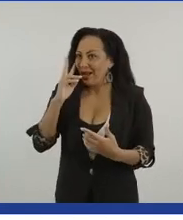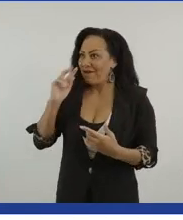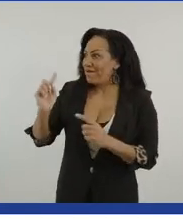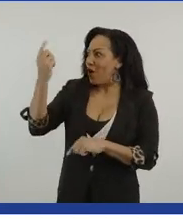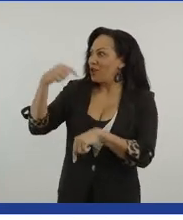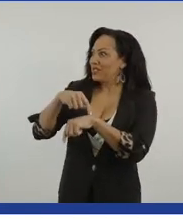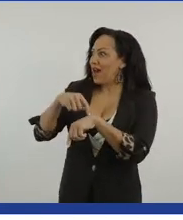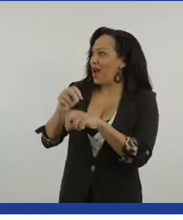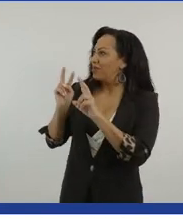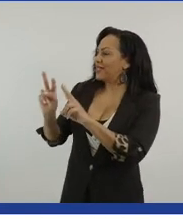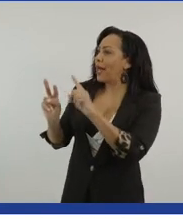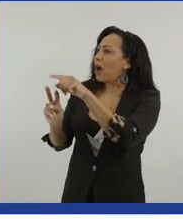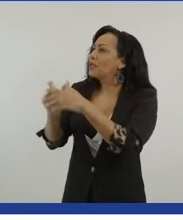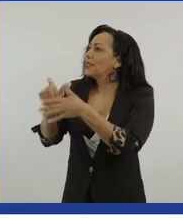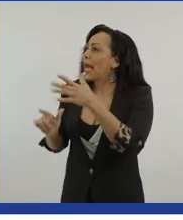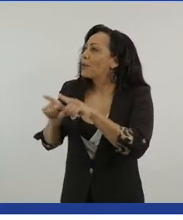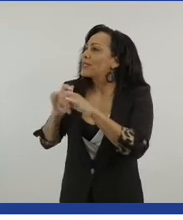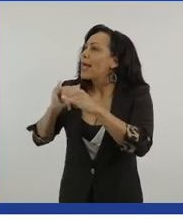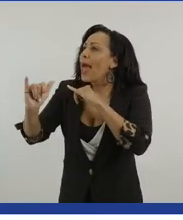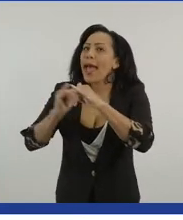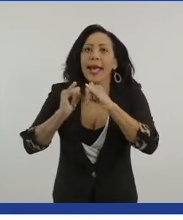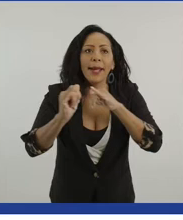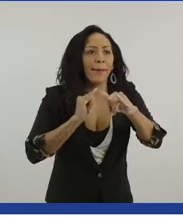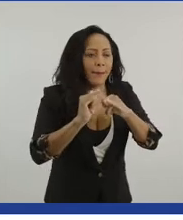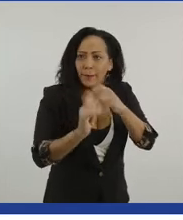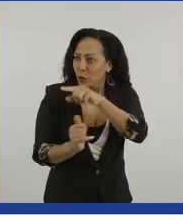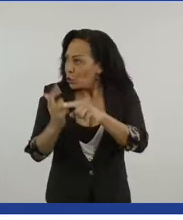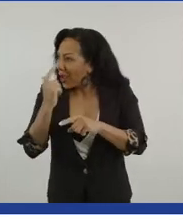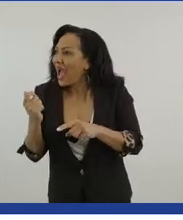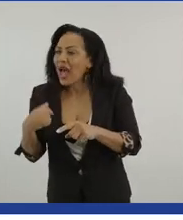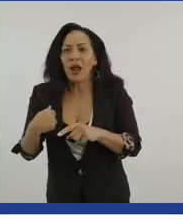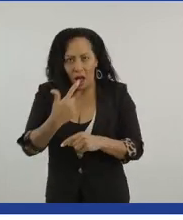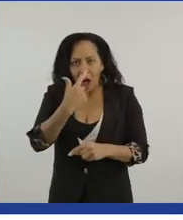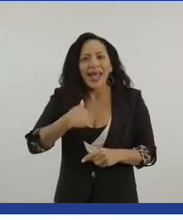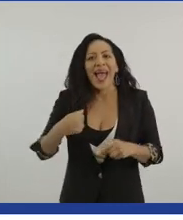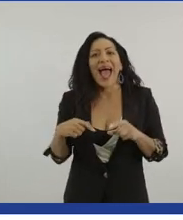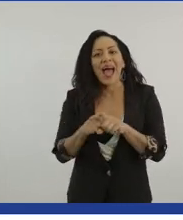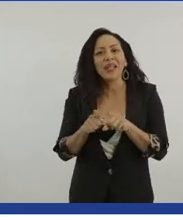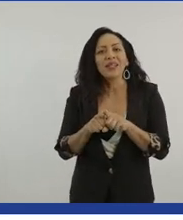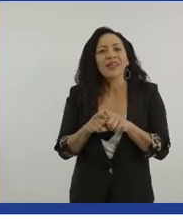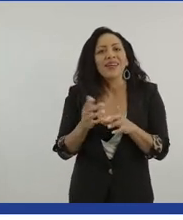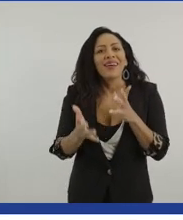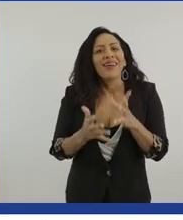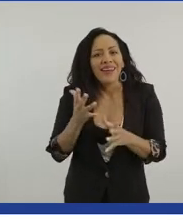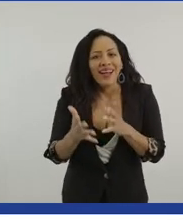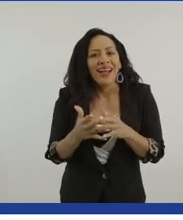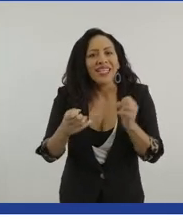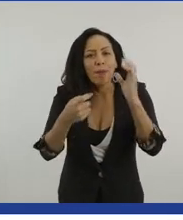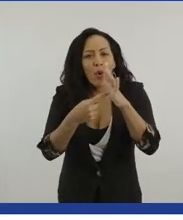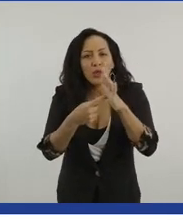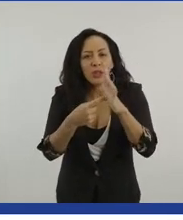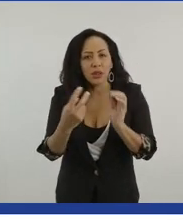knowing that it's, it's possible, which is really important. It's really important to, to see that the journey from